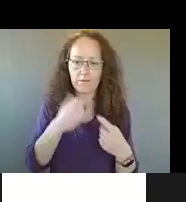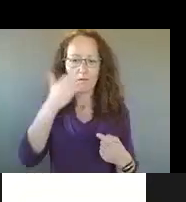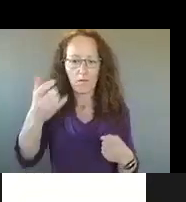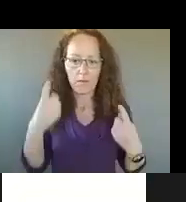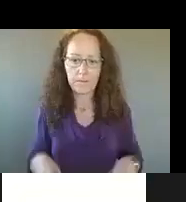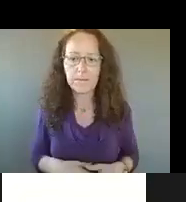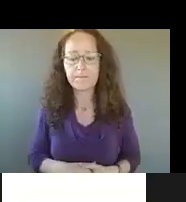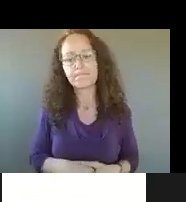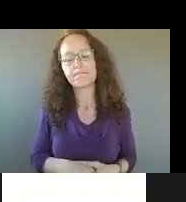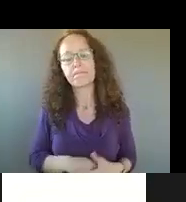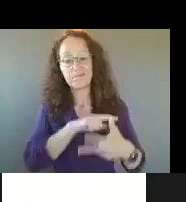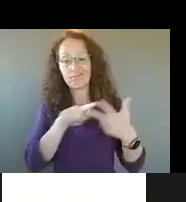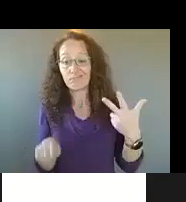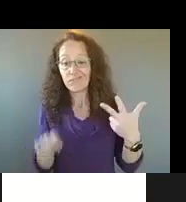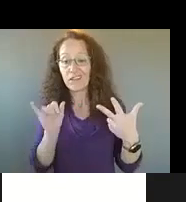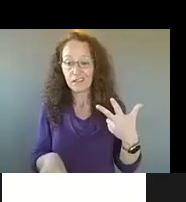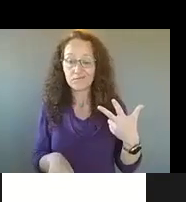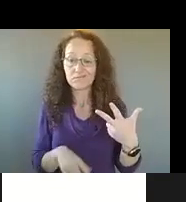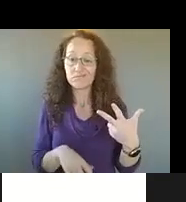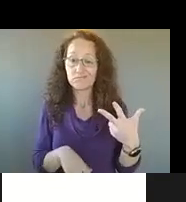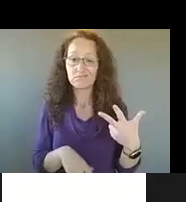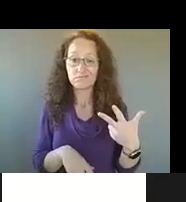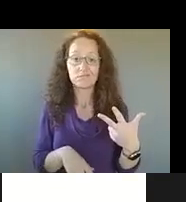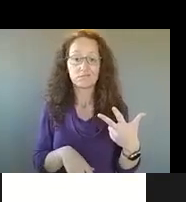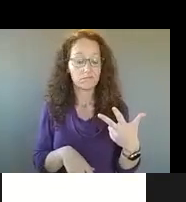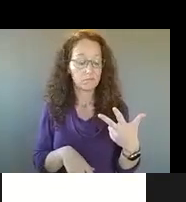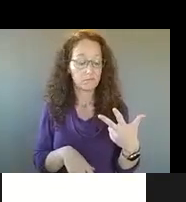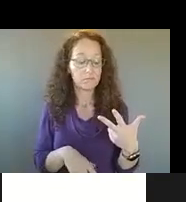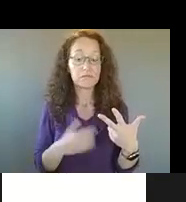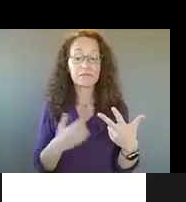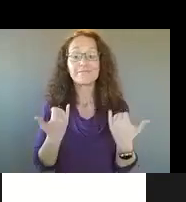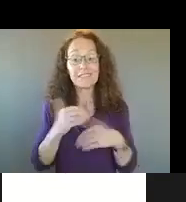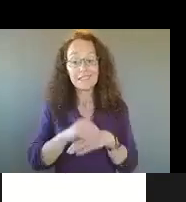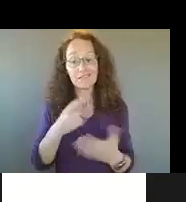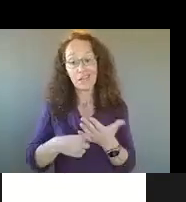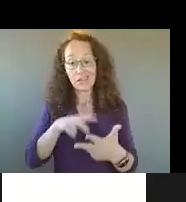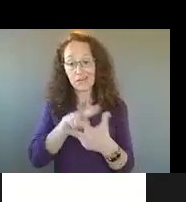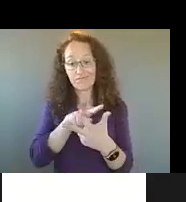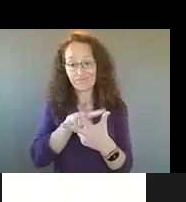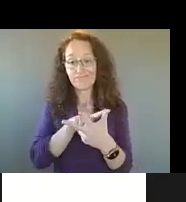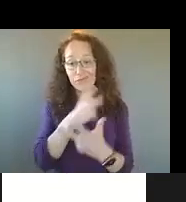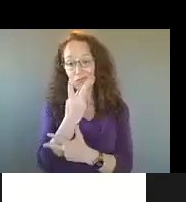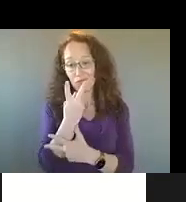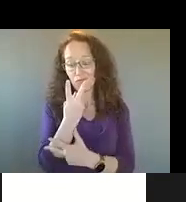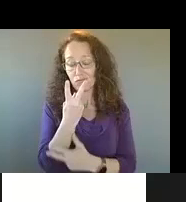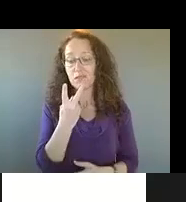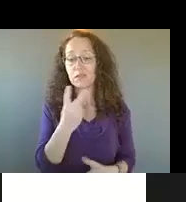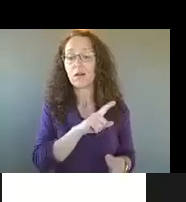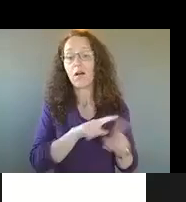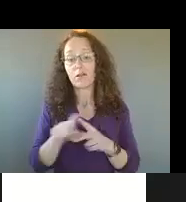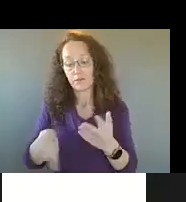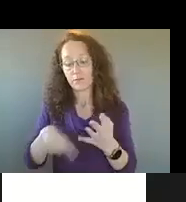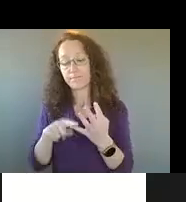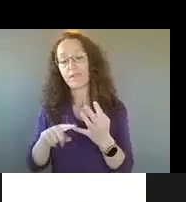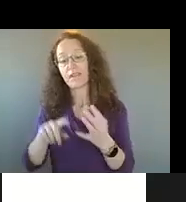We will hear from two of those three pillars tonight, as well as efforts around our community engagement from